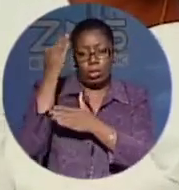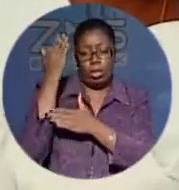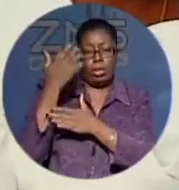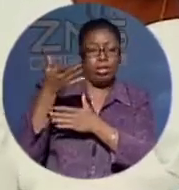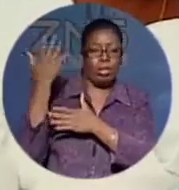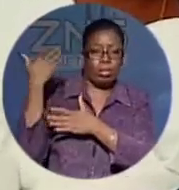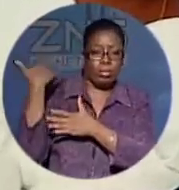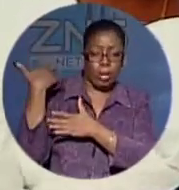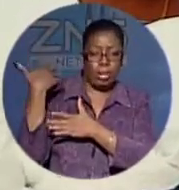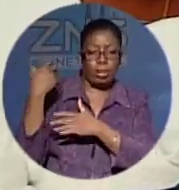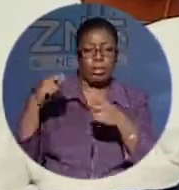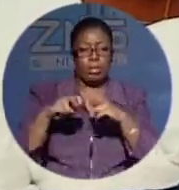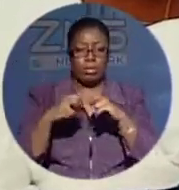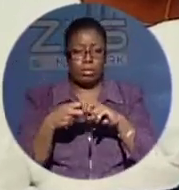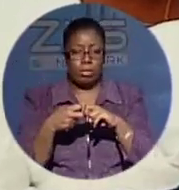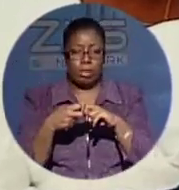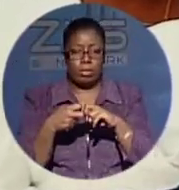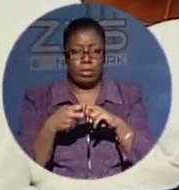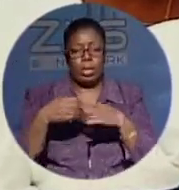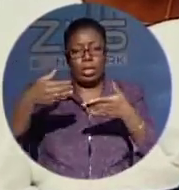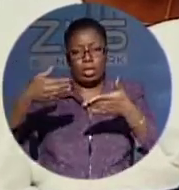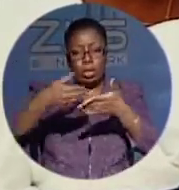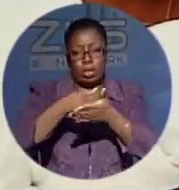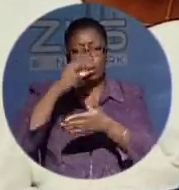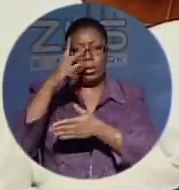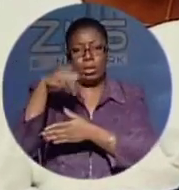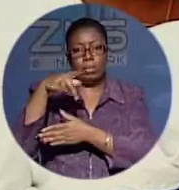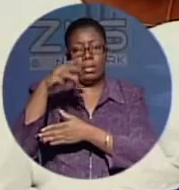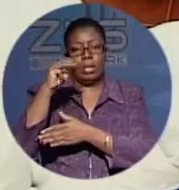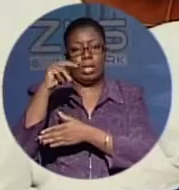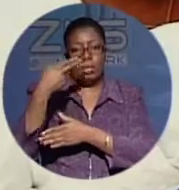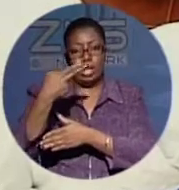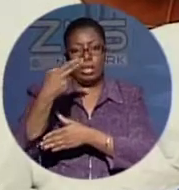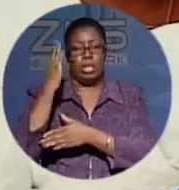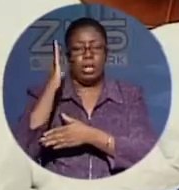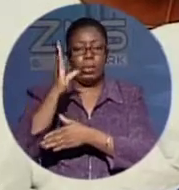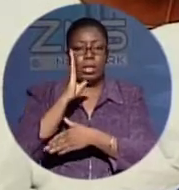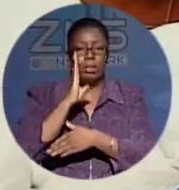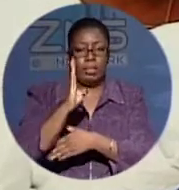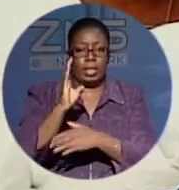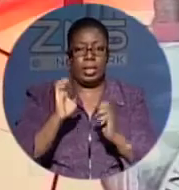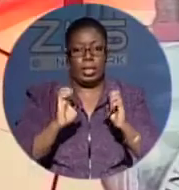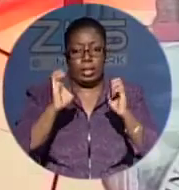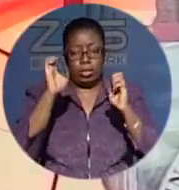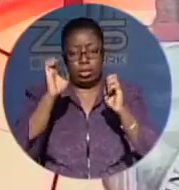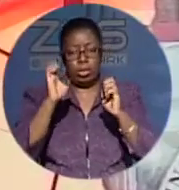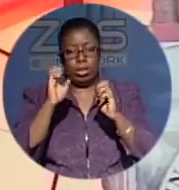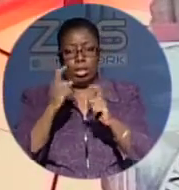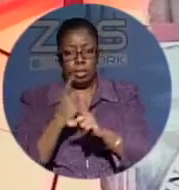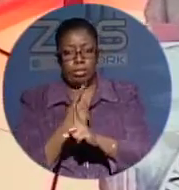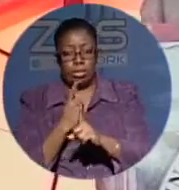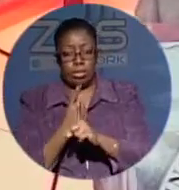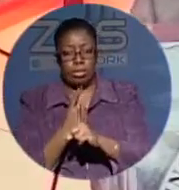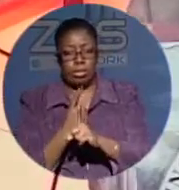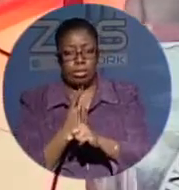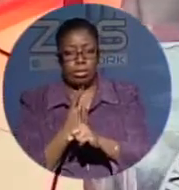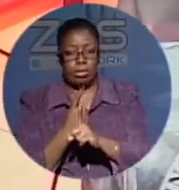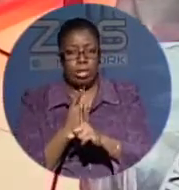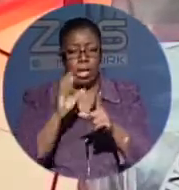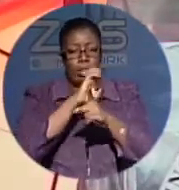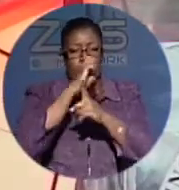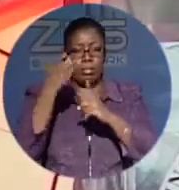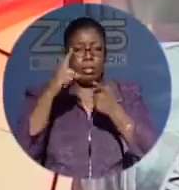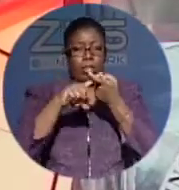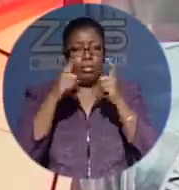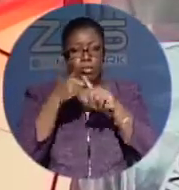The new Princess Margaret Hospital will be energy-efficient, environmentally friendly,